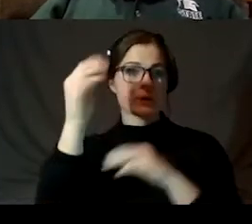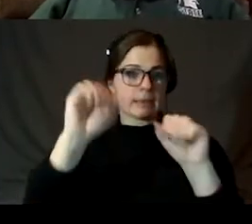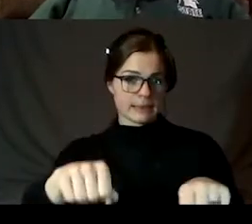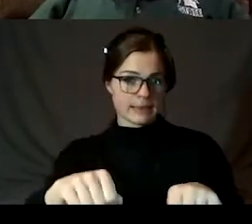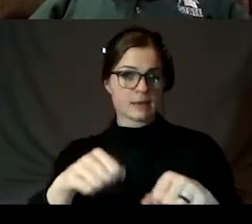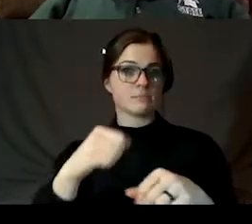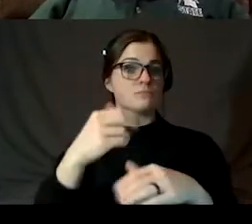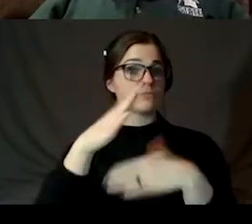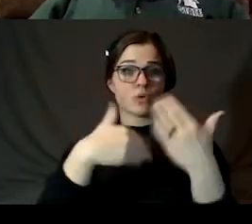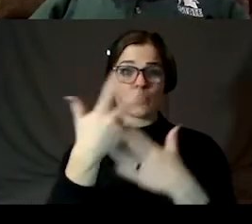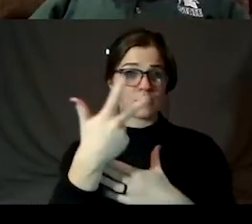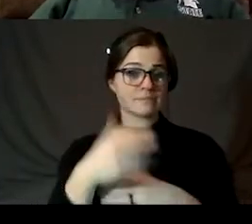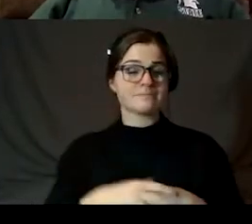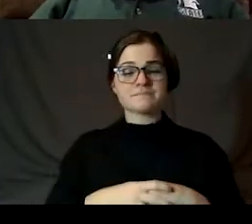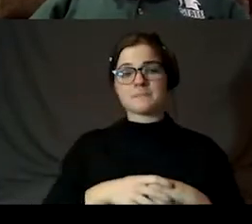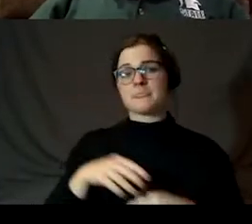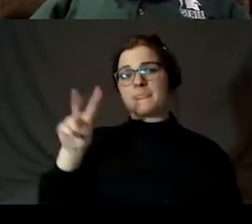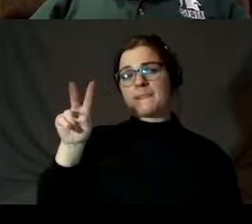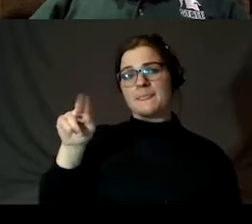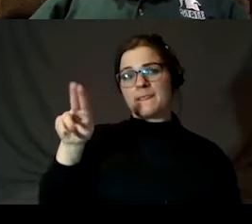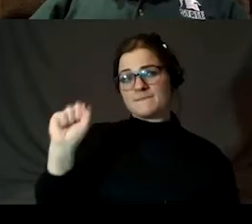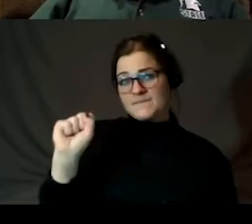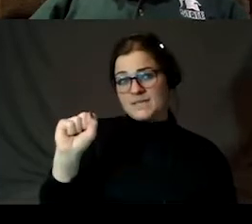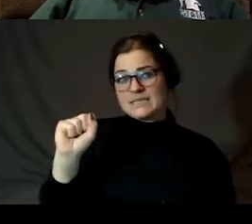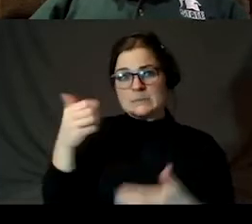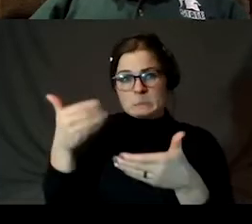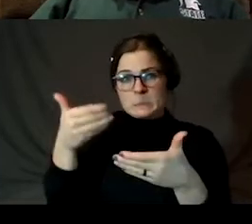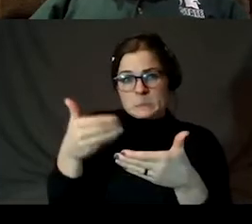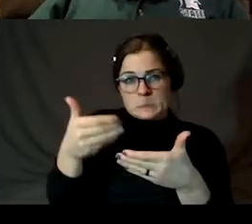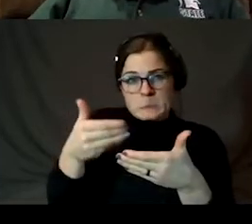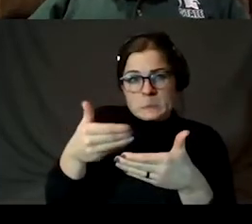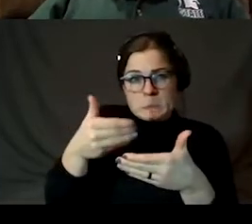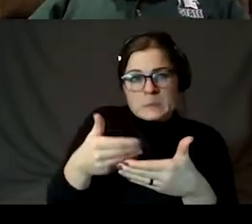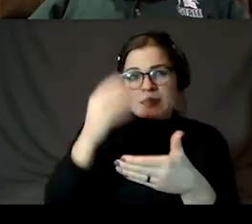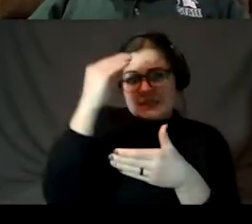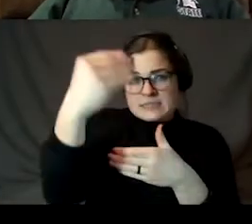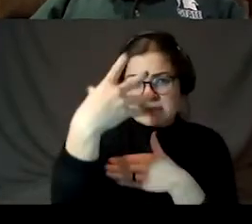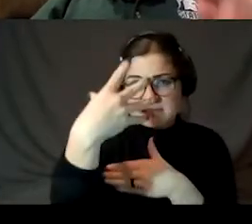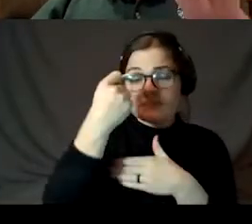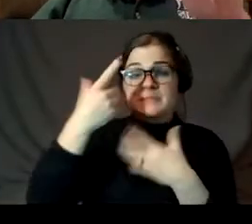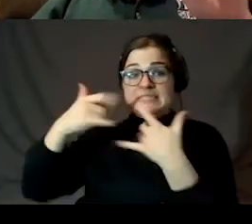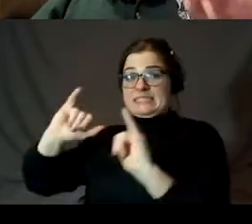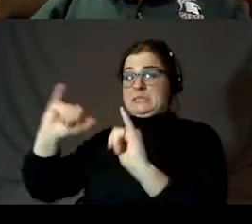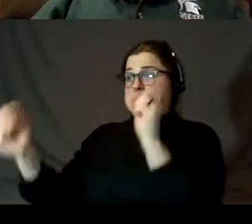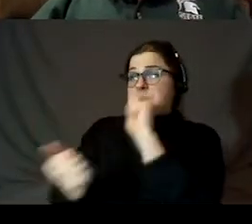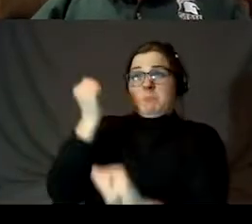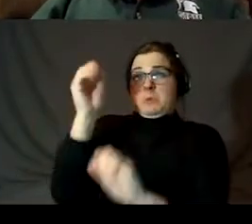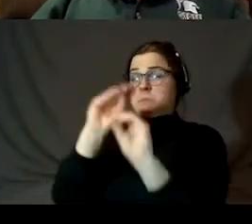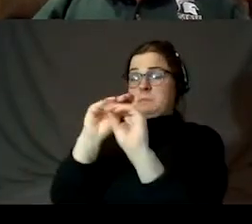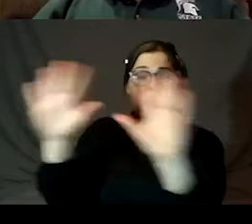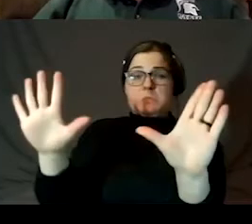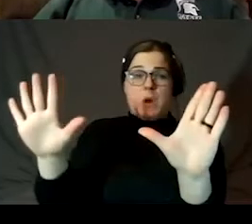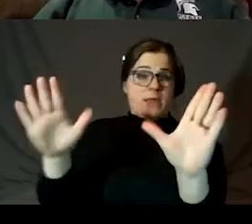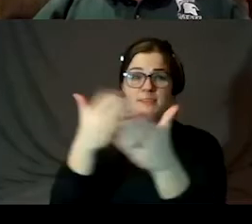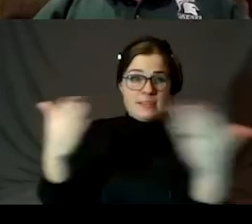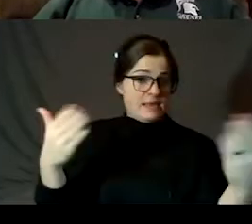Venus is getting closer and closer to the sun and further away, but it's still the brightest star-like object in the sky.